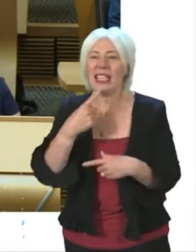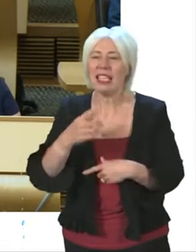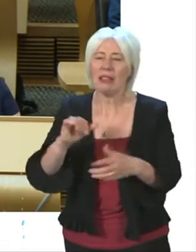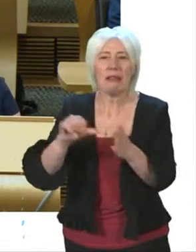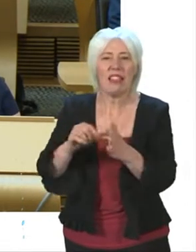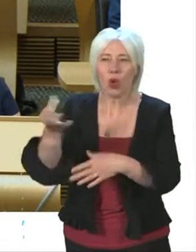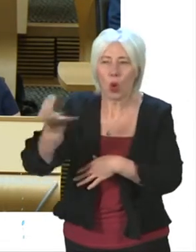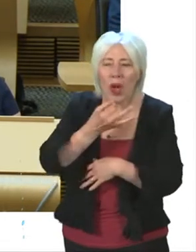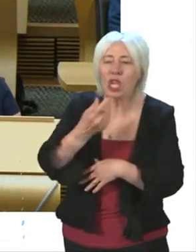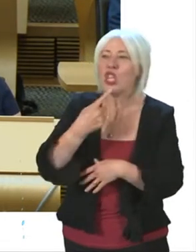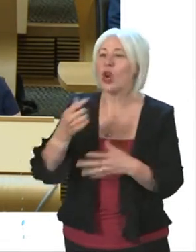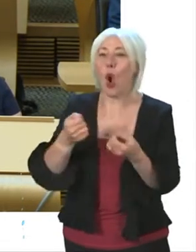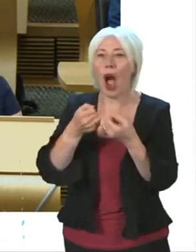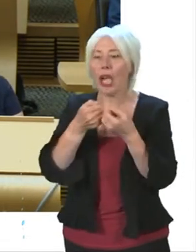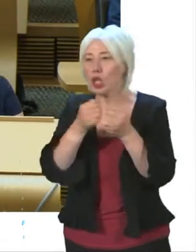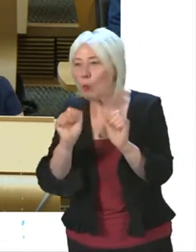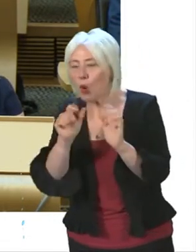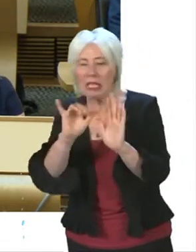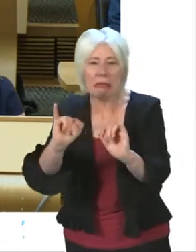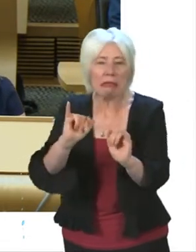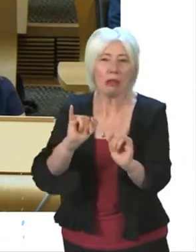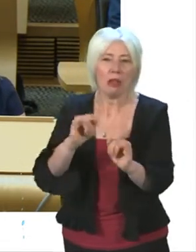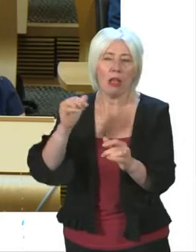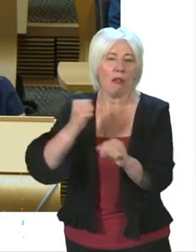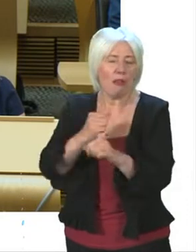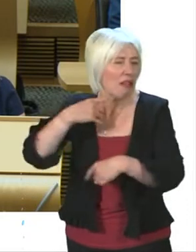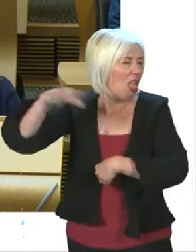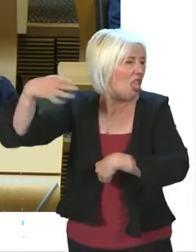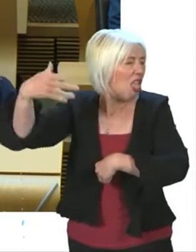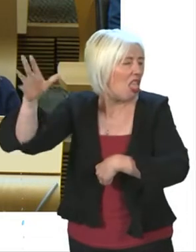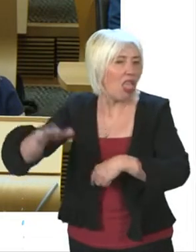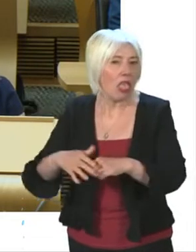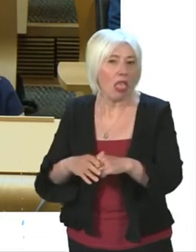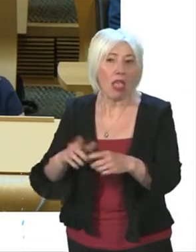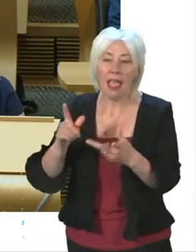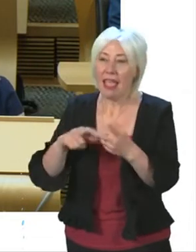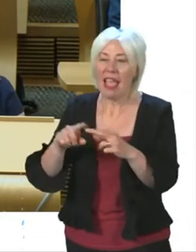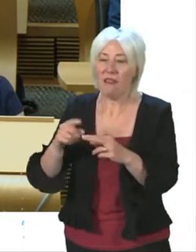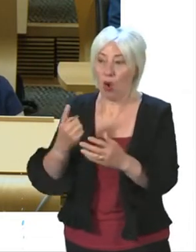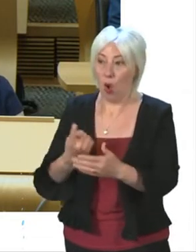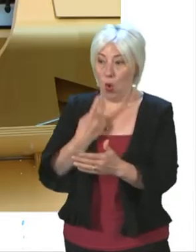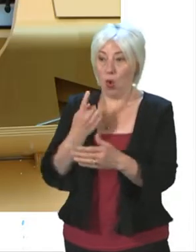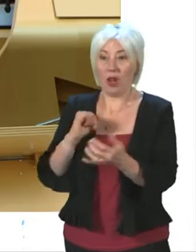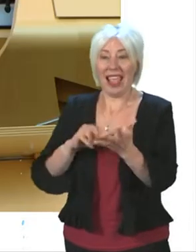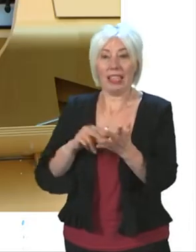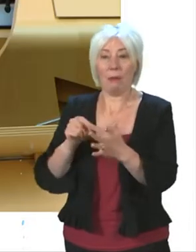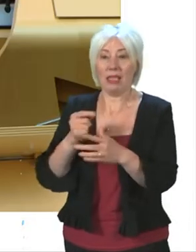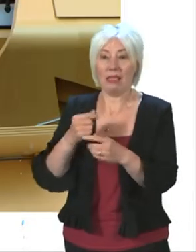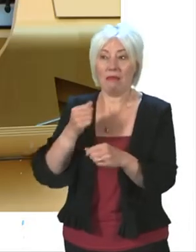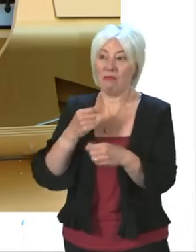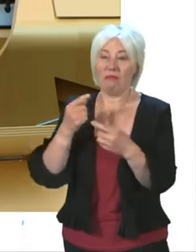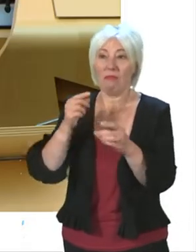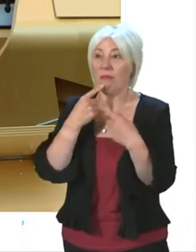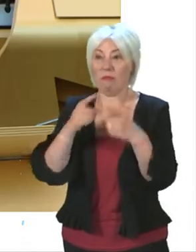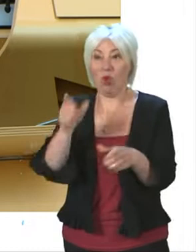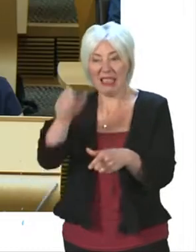question or exposes an inconvenient truth. Even when it's one of your own, they close ranks and give them a slap on the wrist instead. And